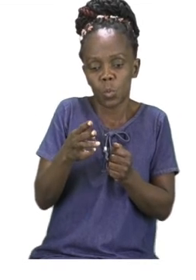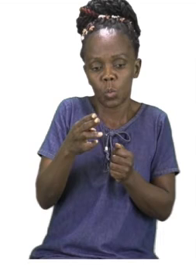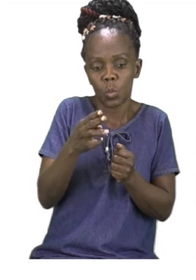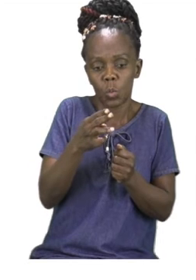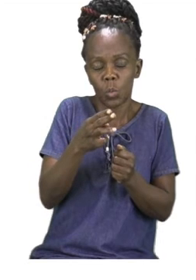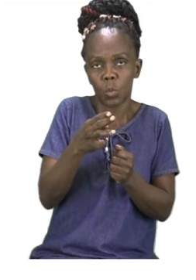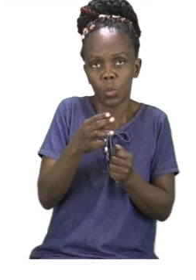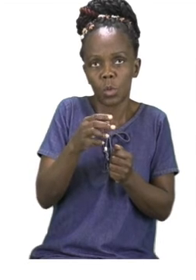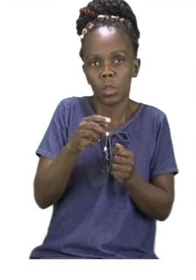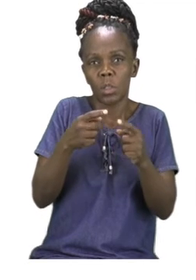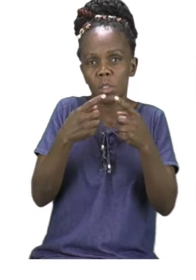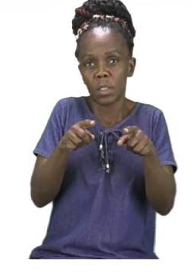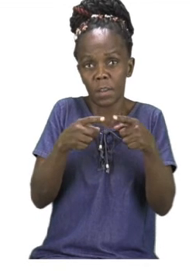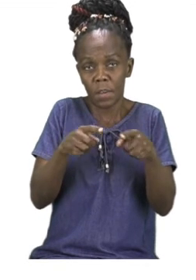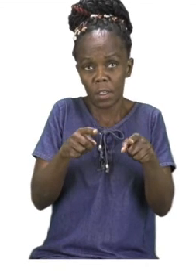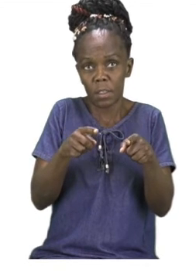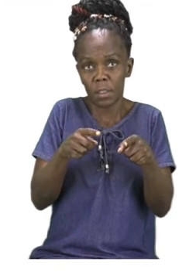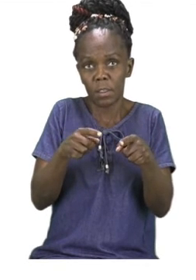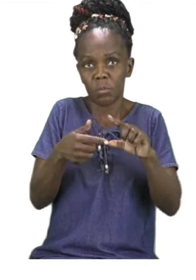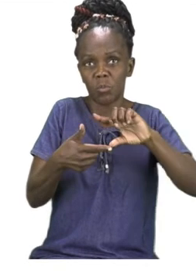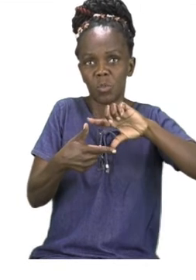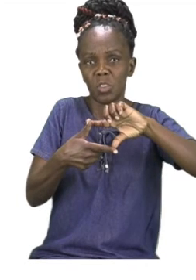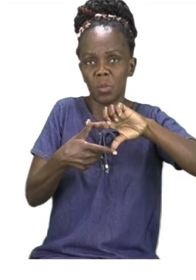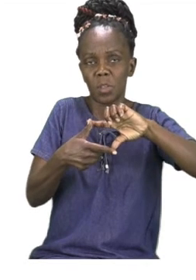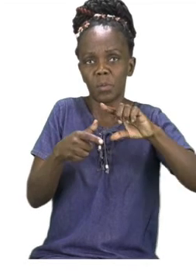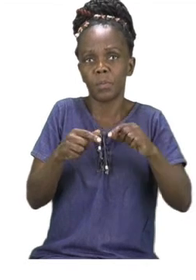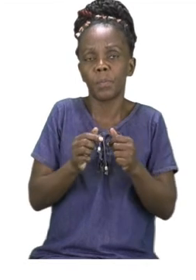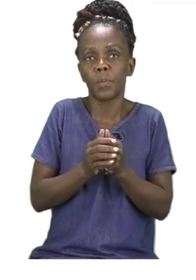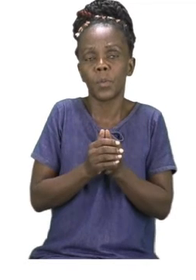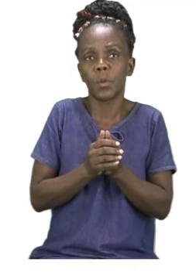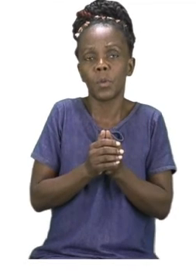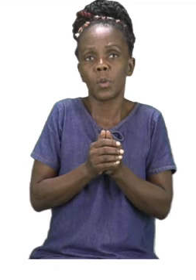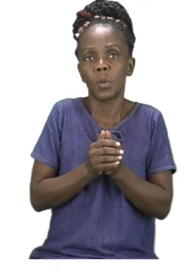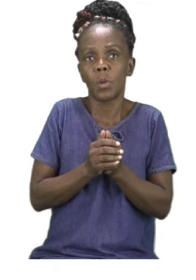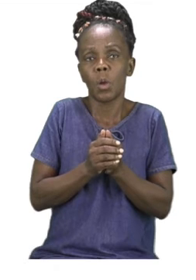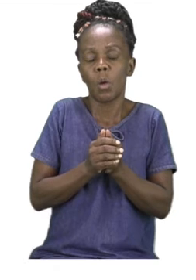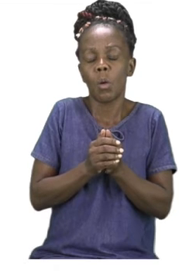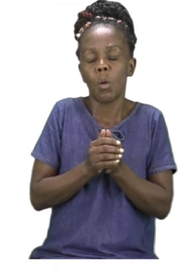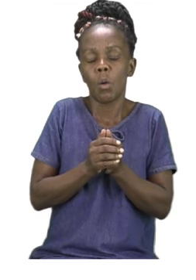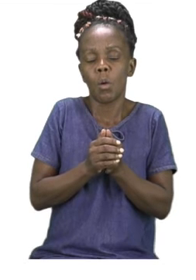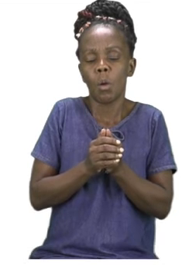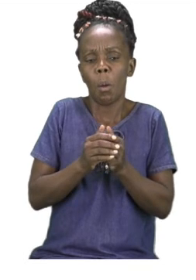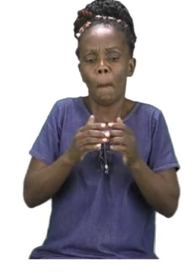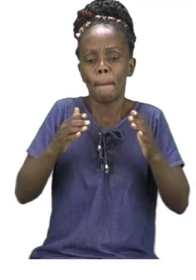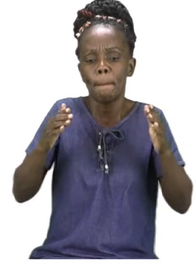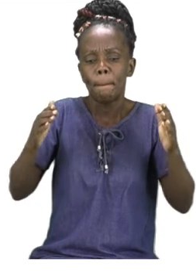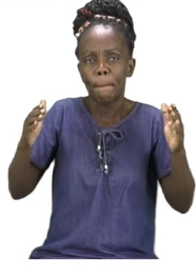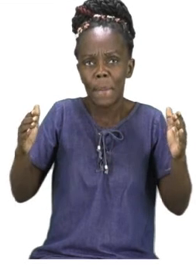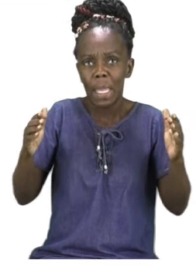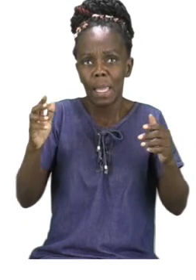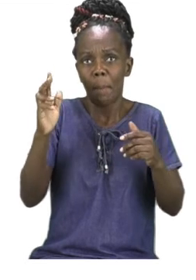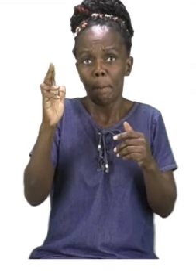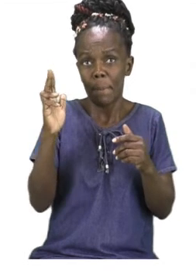shapes of small people and then of a big person. So we have